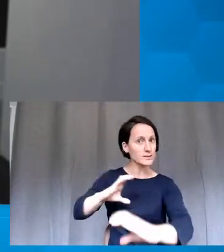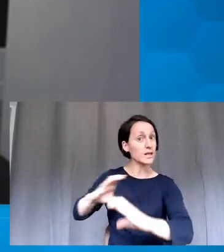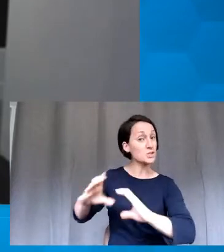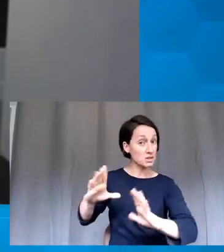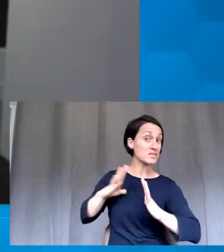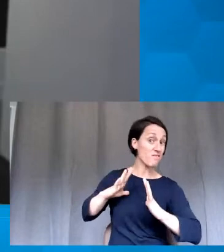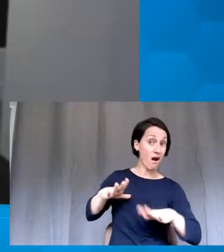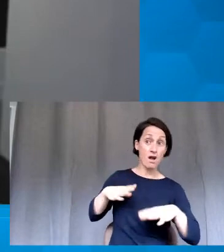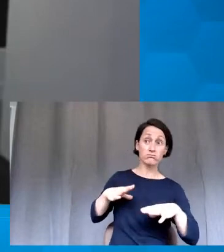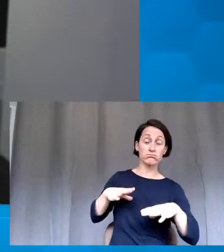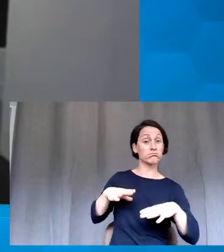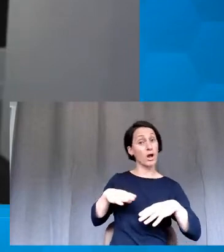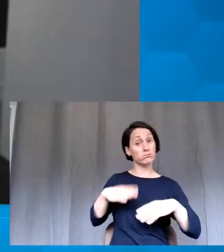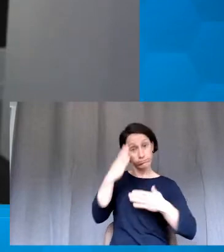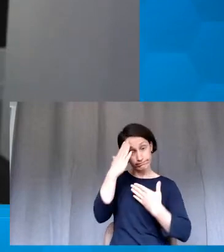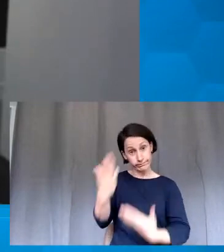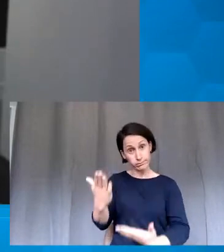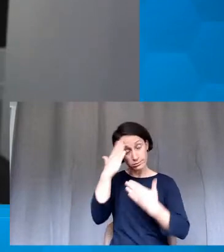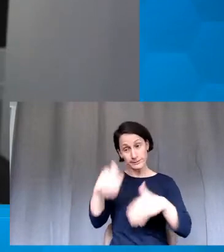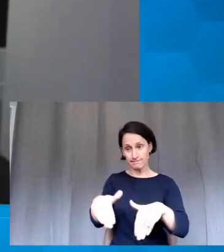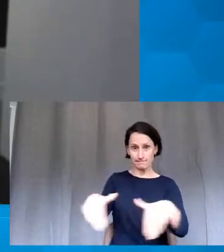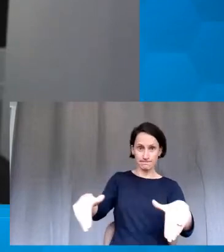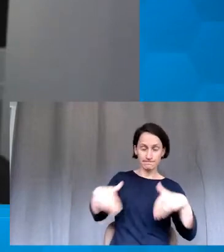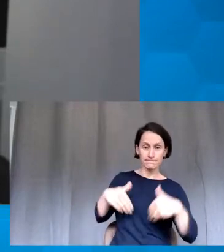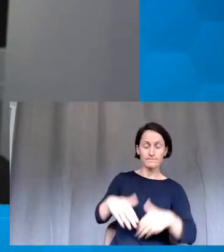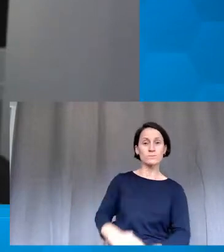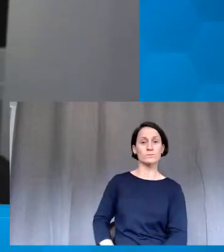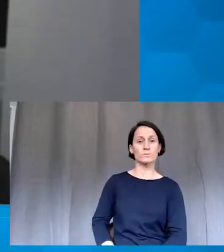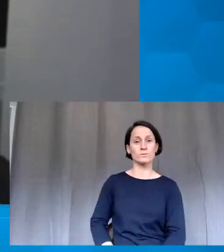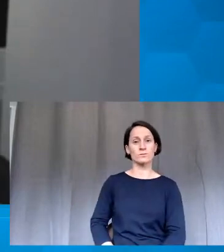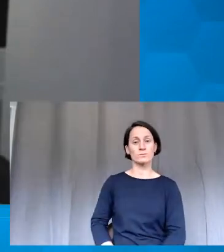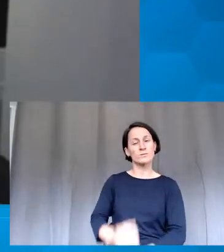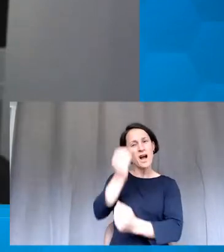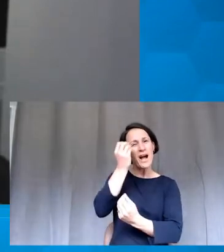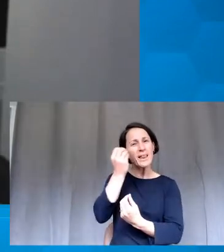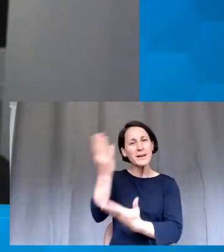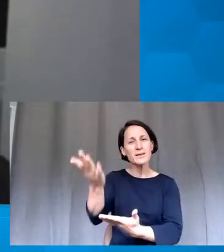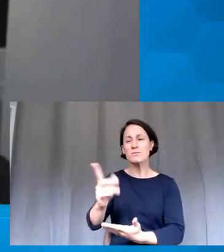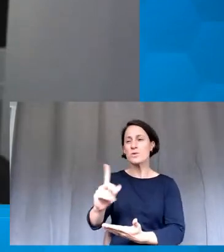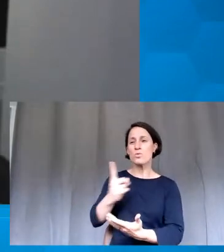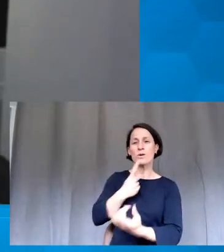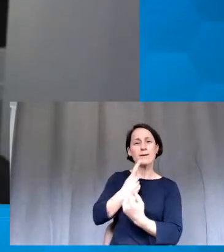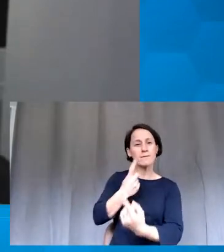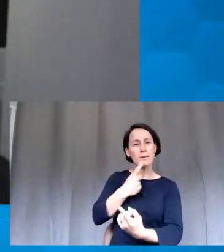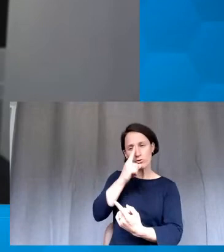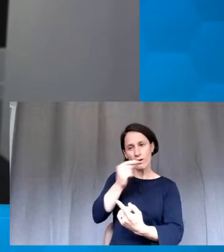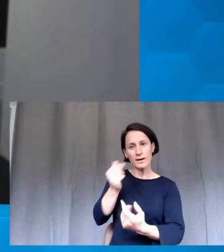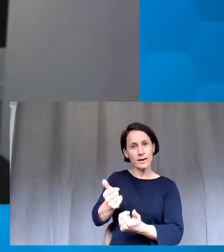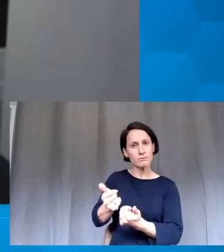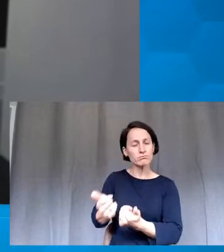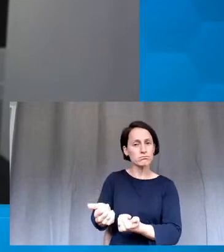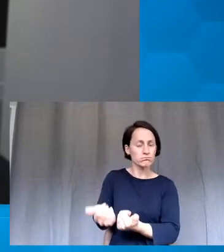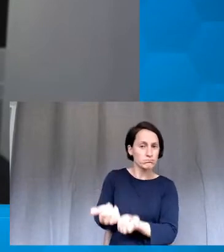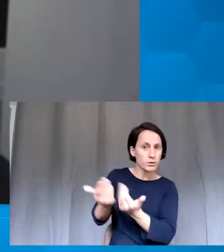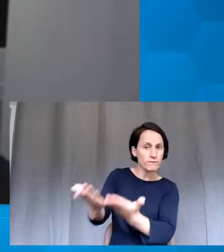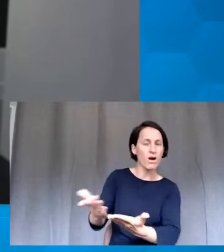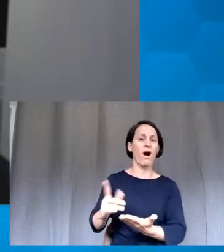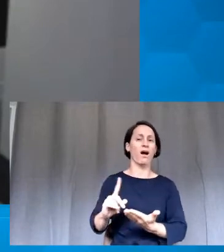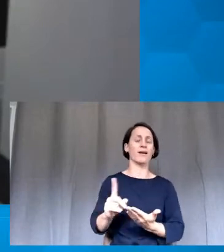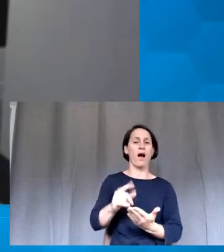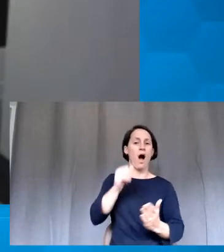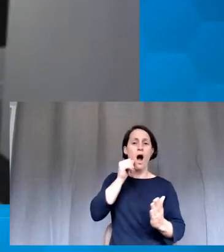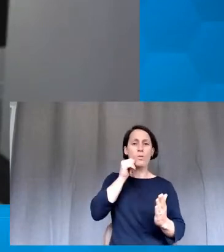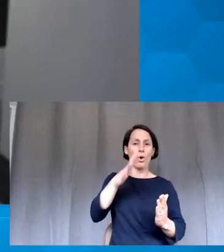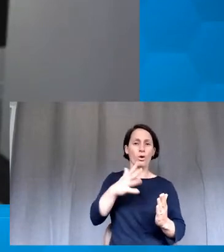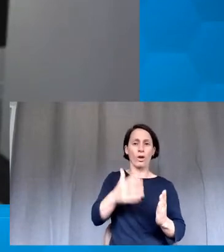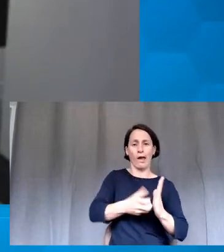Extra support is what they can receive. I don't offer extensions or anything outside of the boundary of what would normally be within our